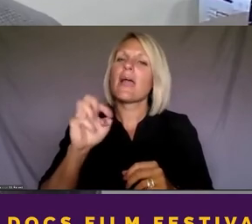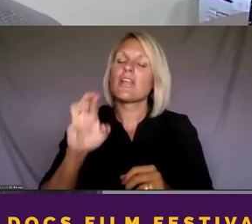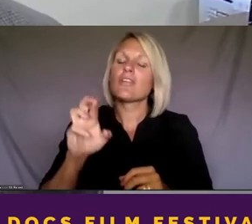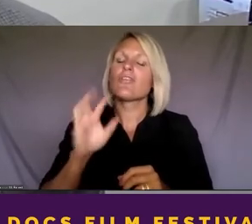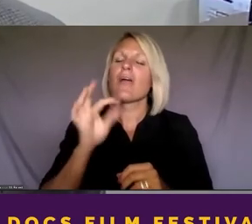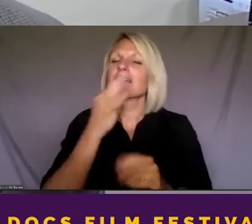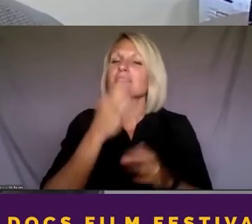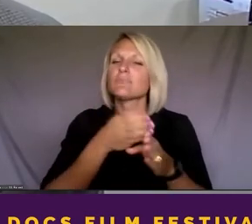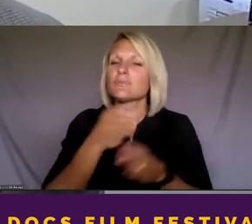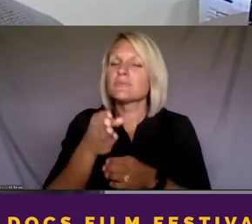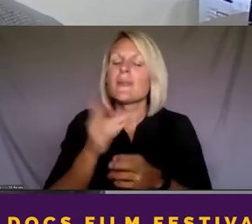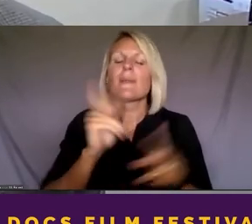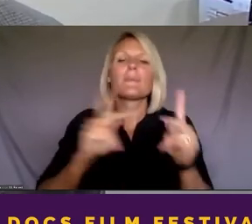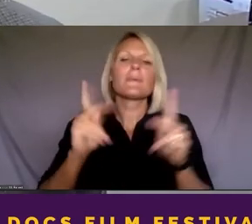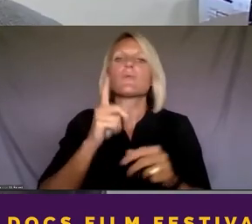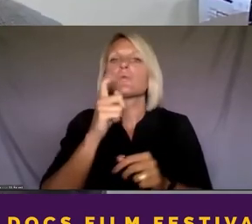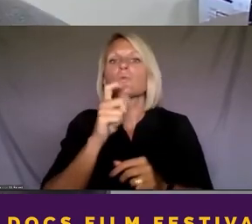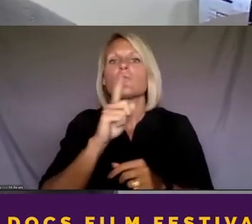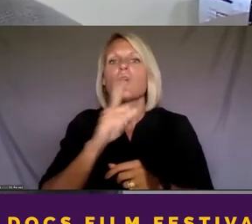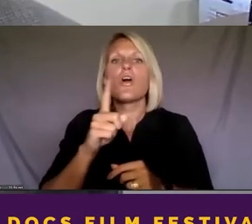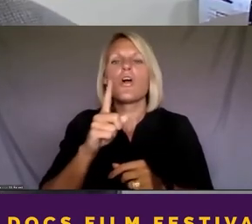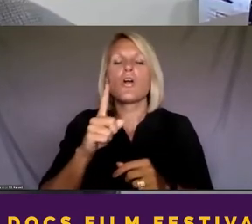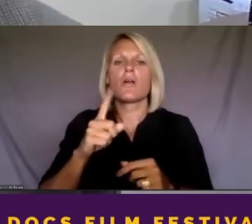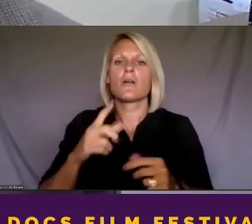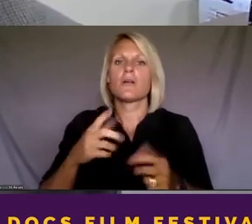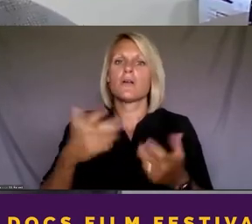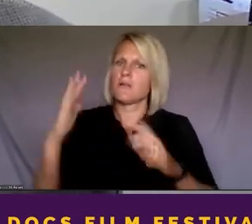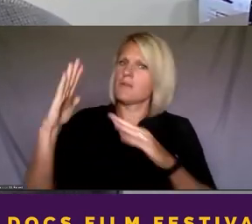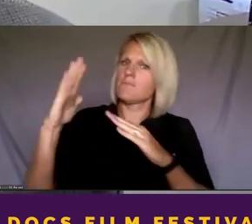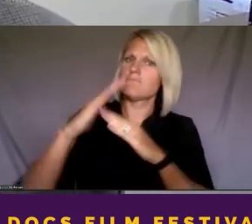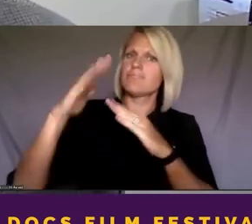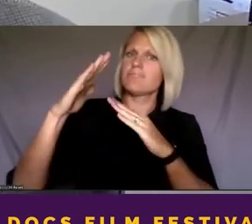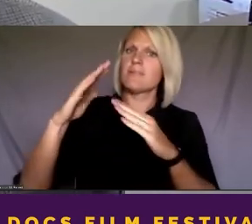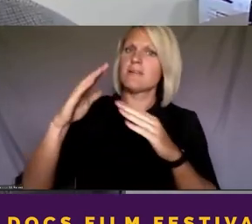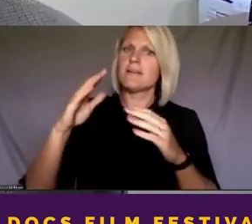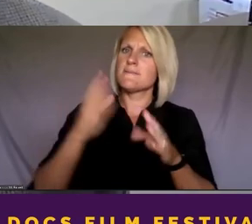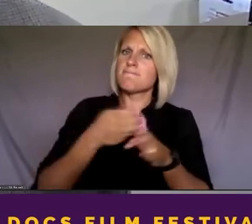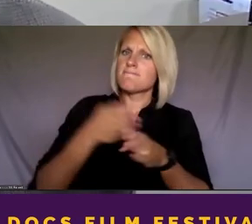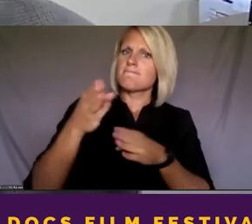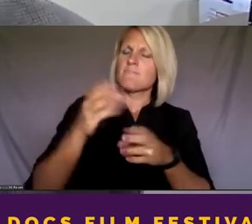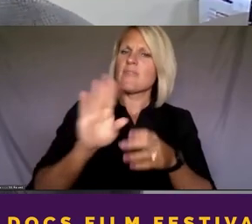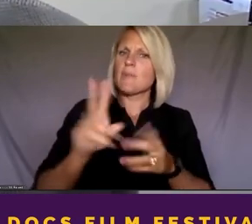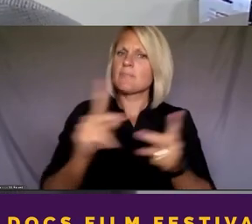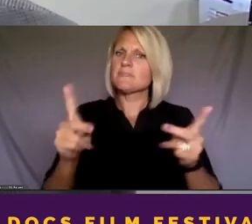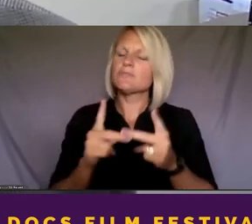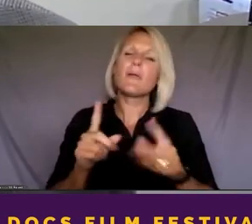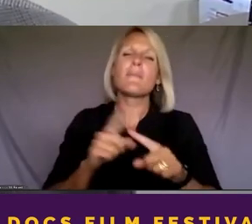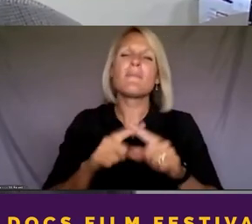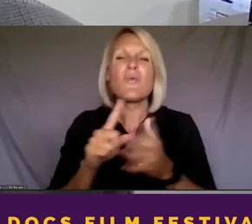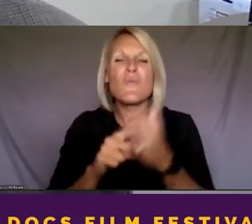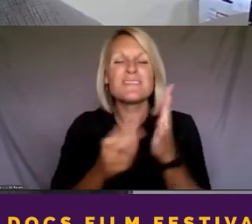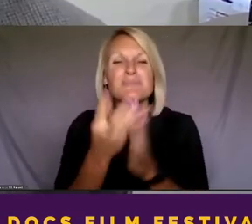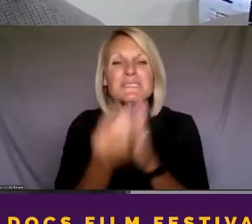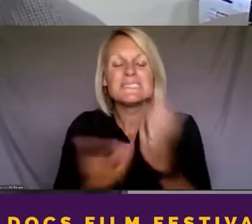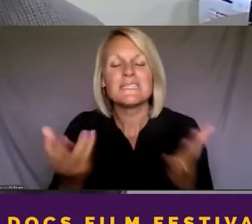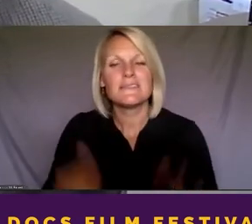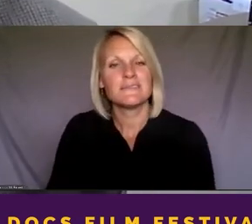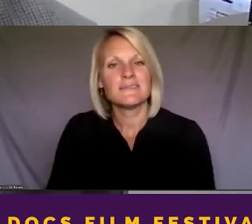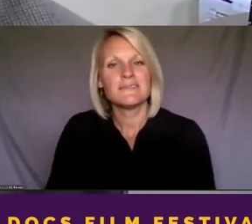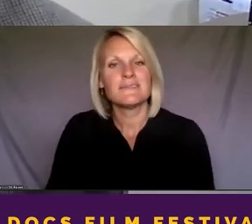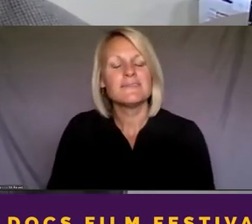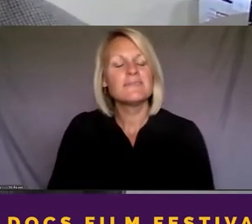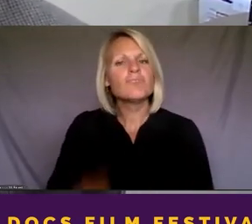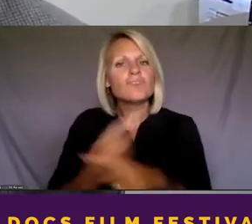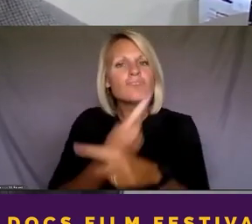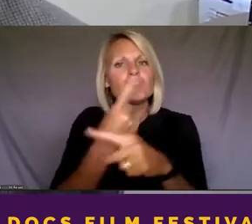are steeped in their positions, but what's missing is what do the people say? I, I